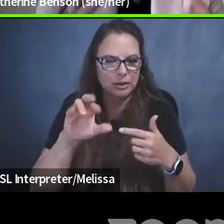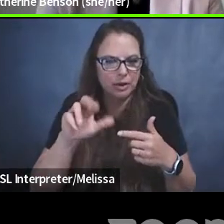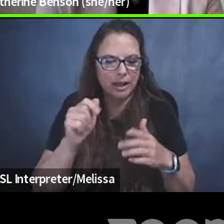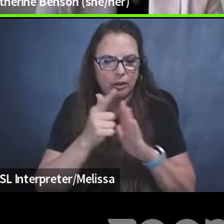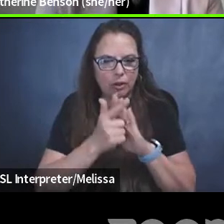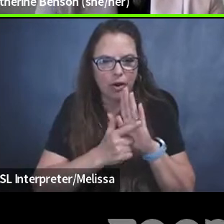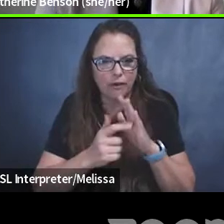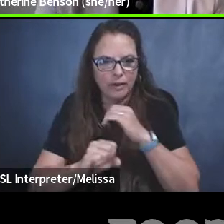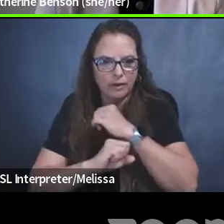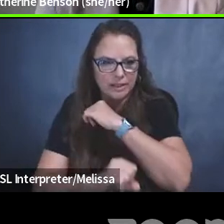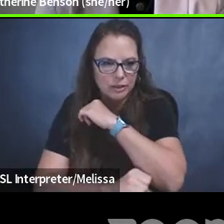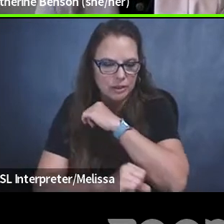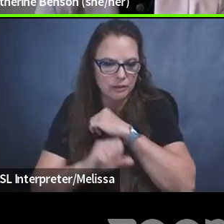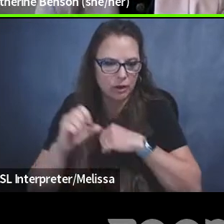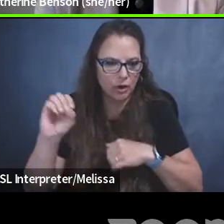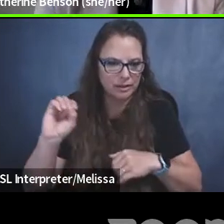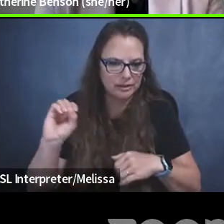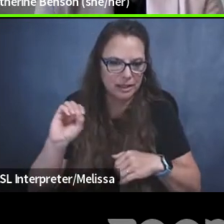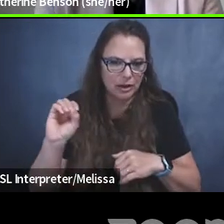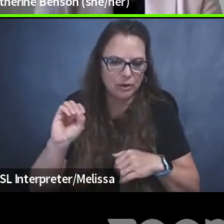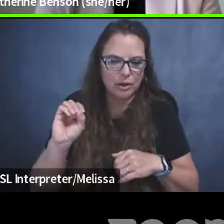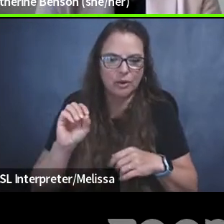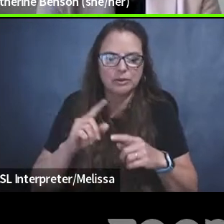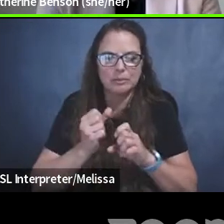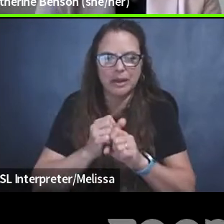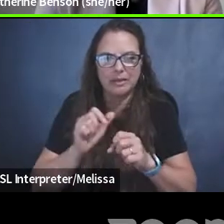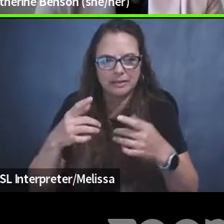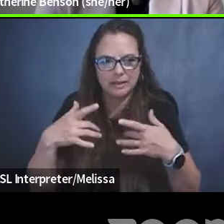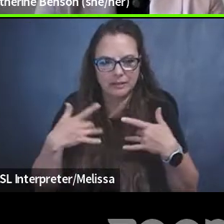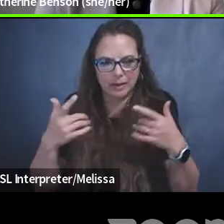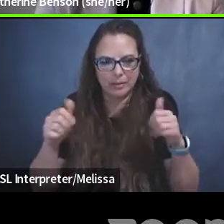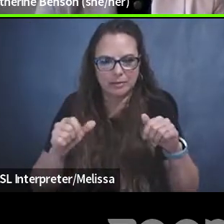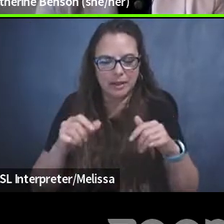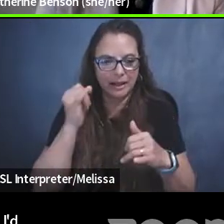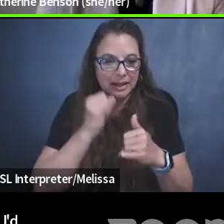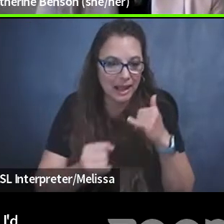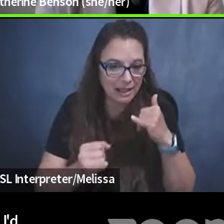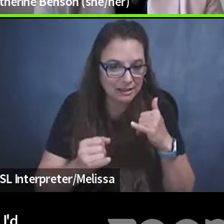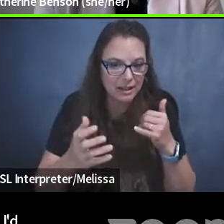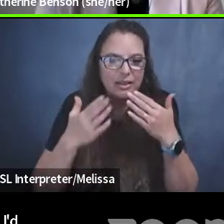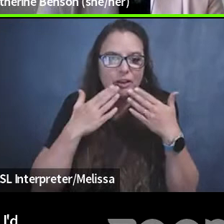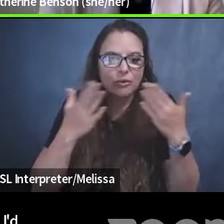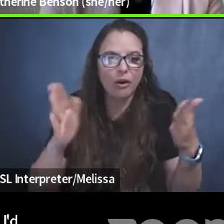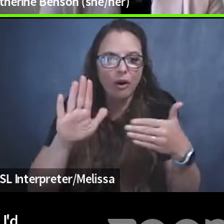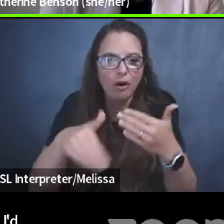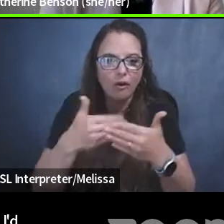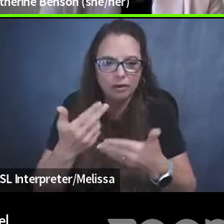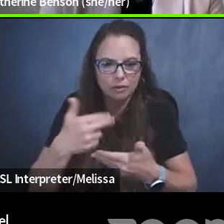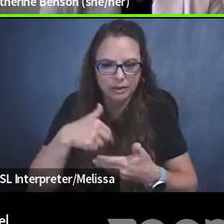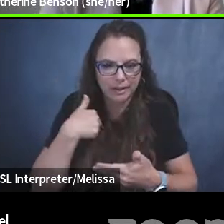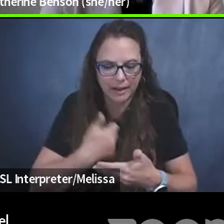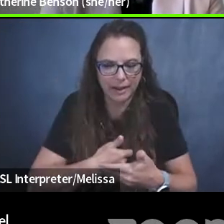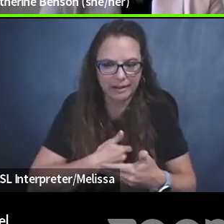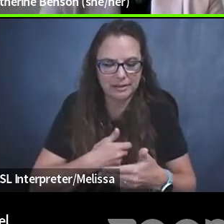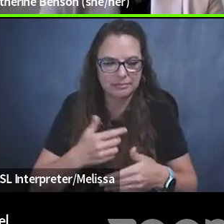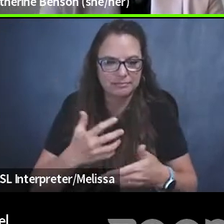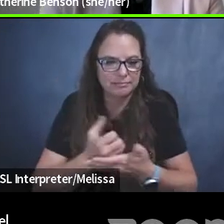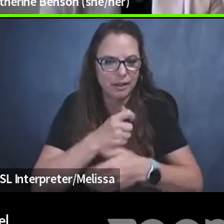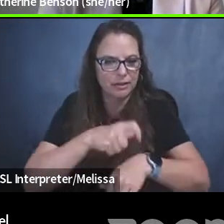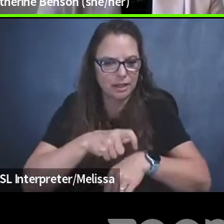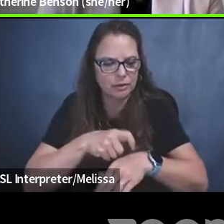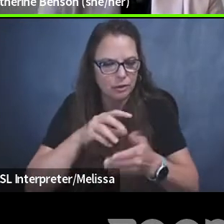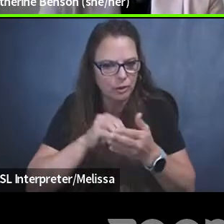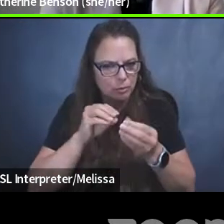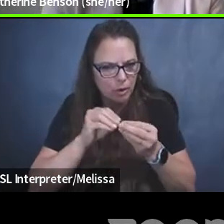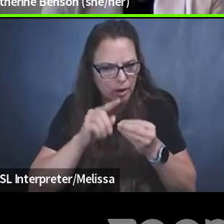for making this event possible. Lastly, I'd like to thank you all for joining us here and committing your time to learning more about privacy rights